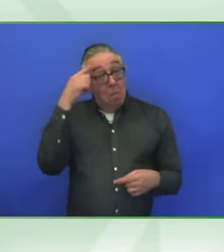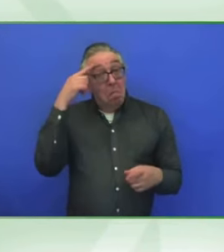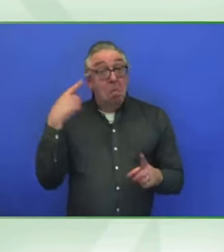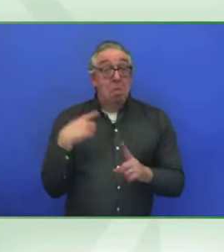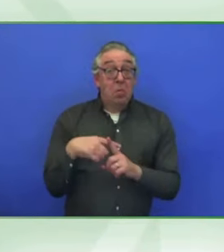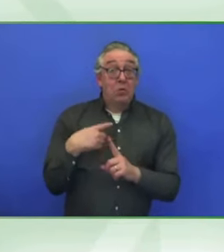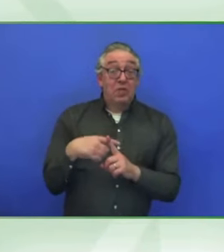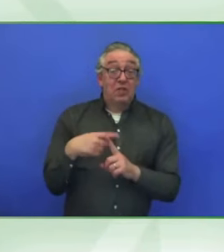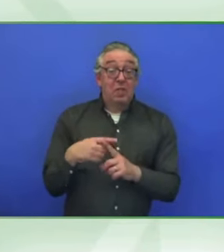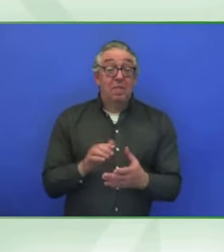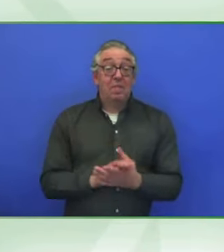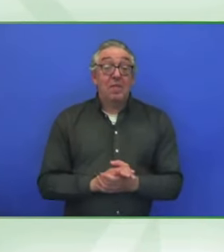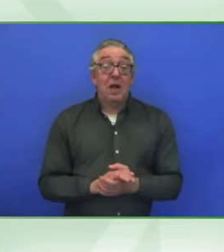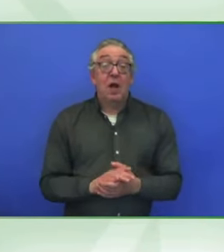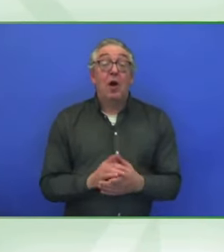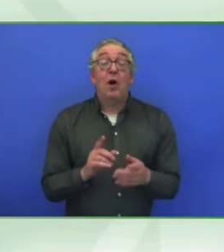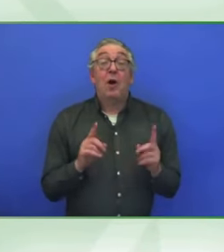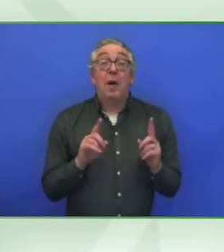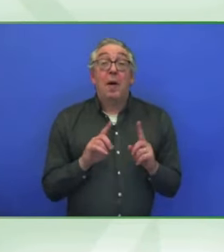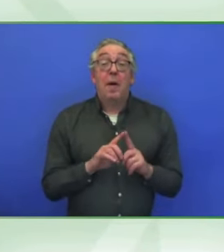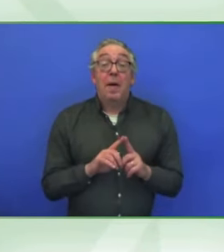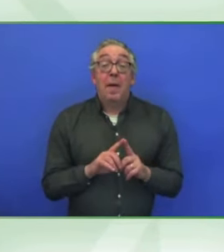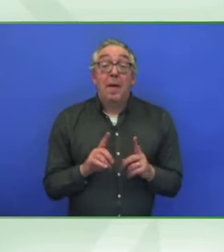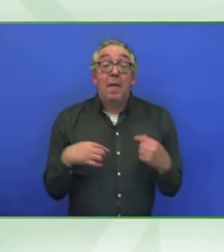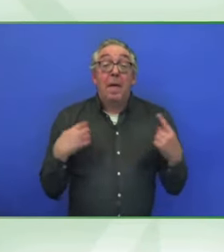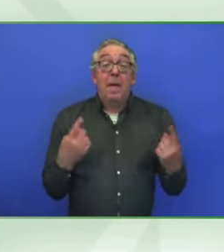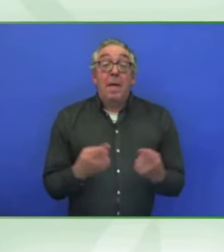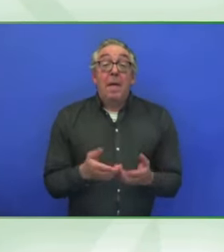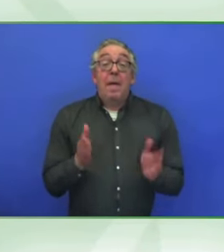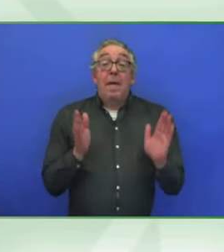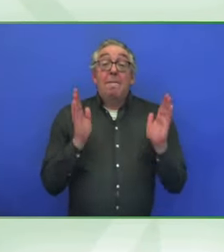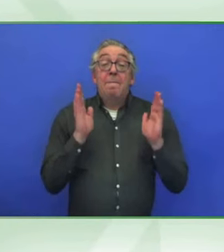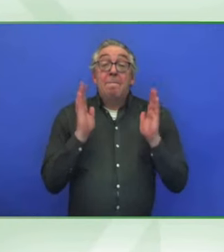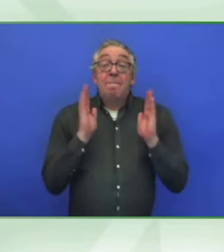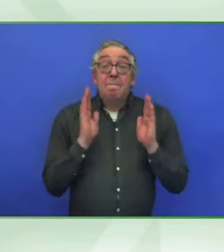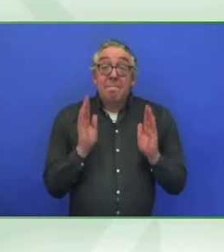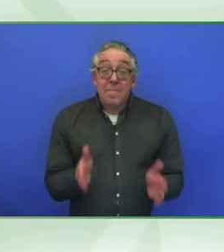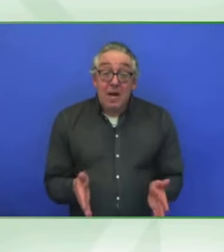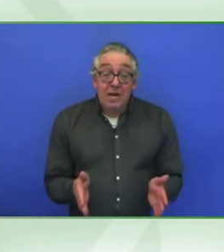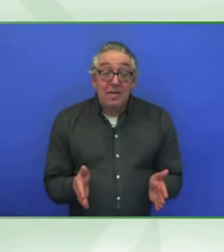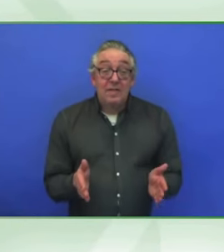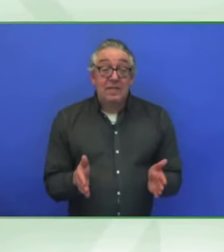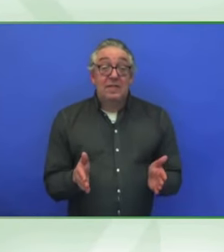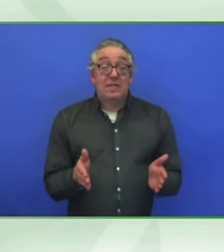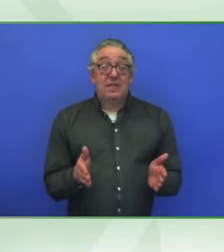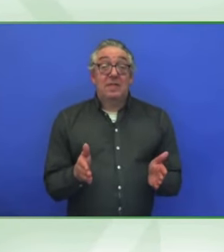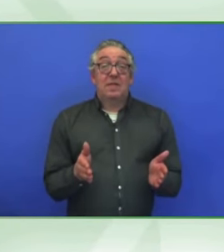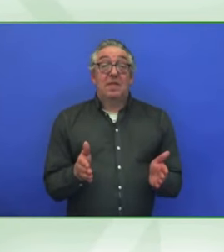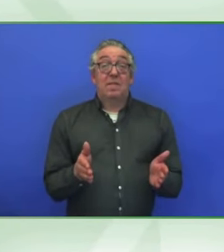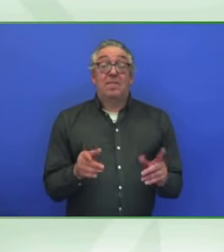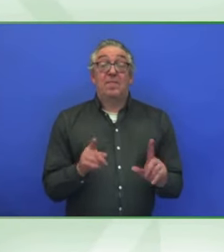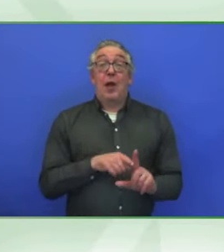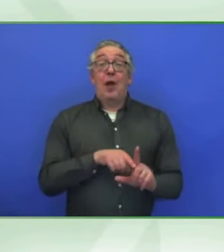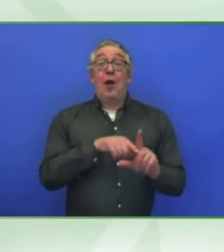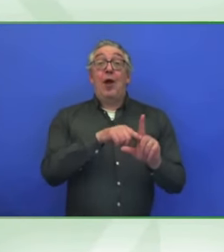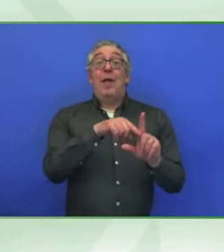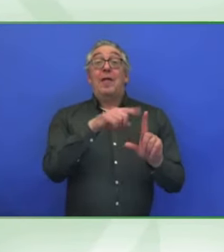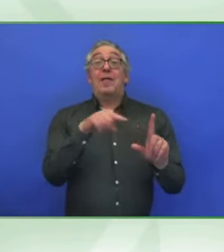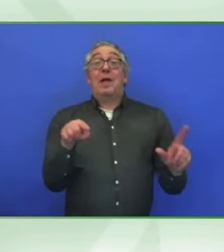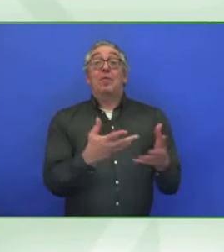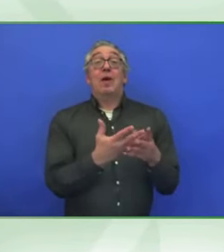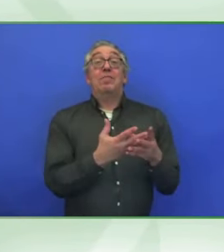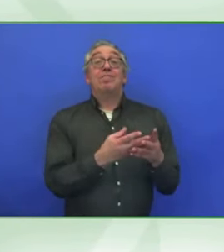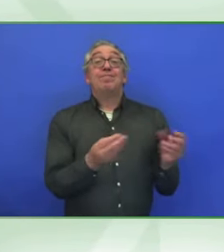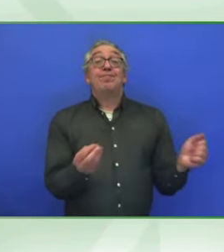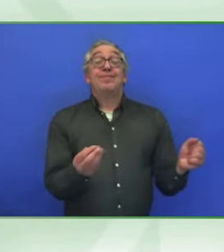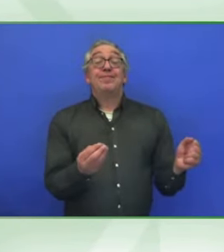and the stats. We have to combine the head of the lack of data and the heart of humanity. And this is so